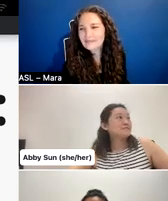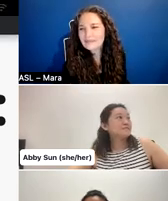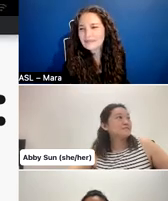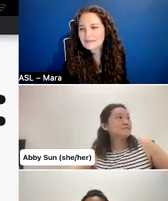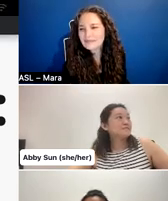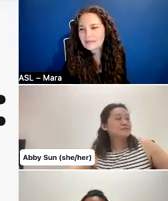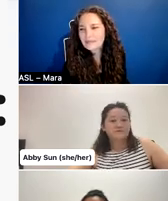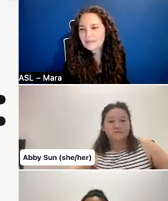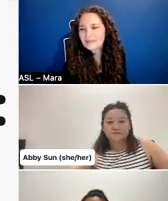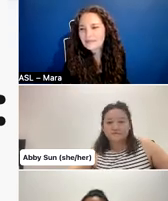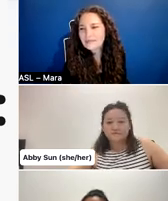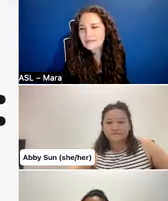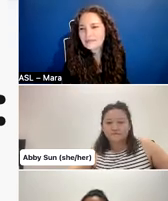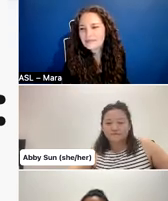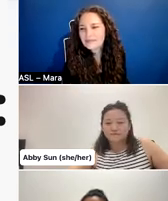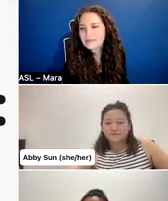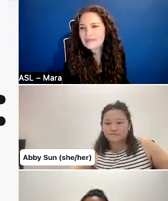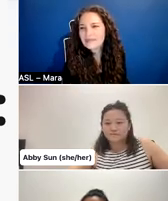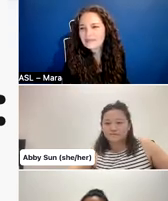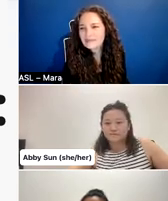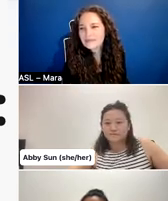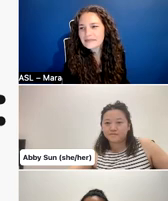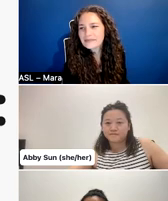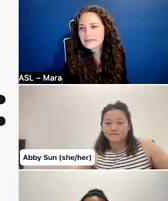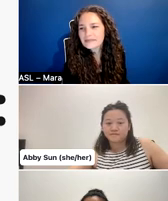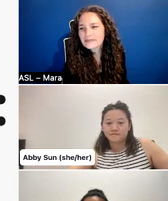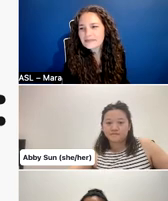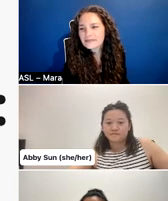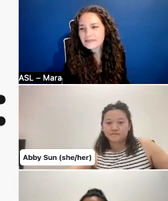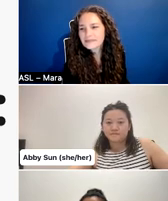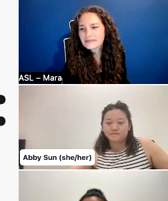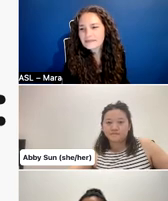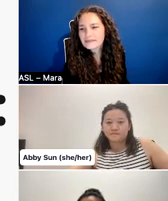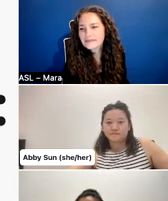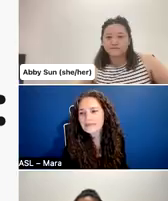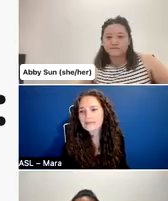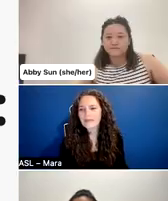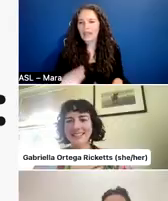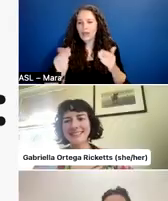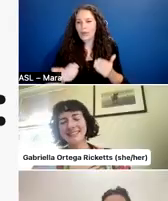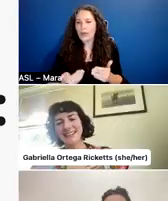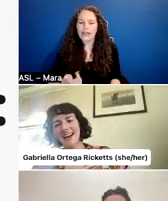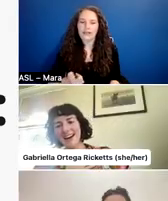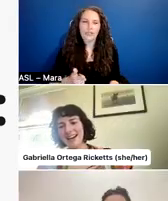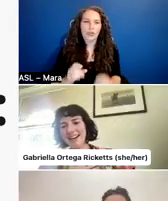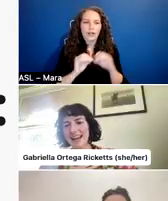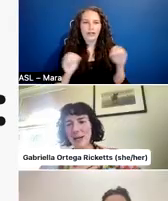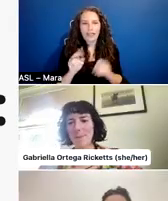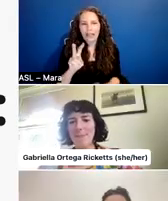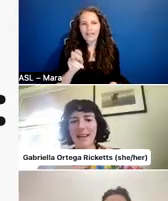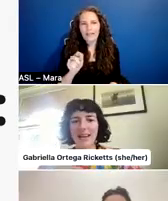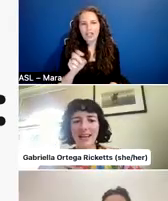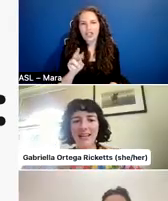Welcome to Nothing Ventured, Nothing Gained. My name is Gabriella Ortega Ricketts. I